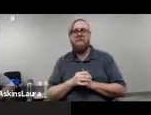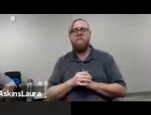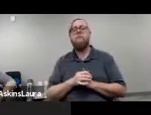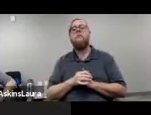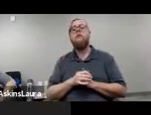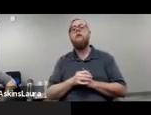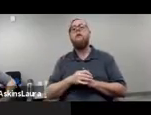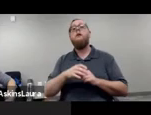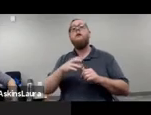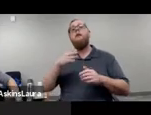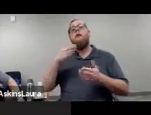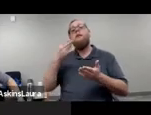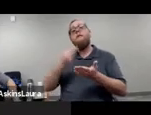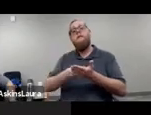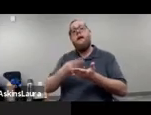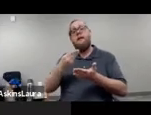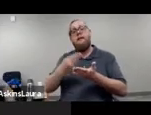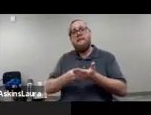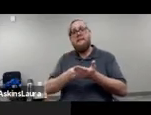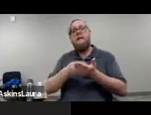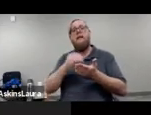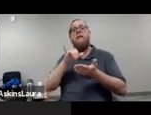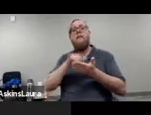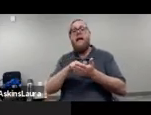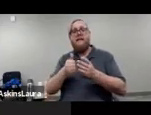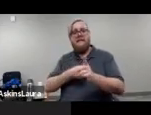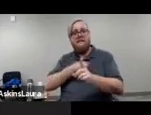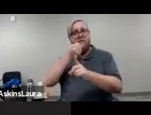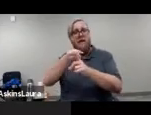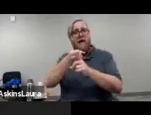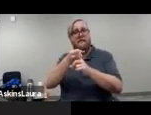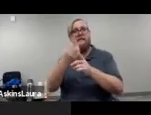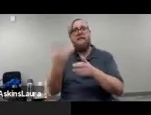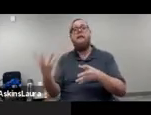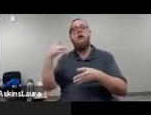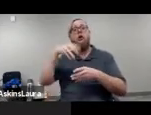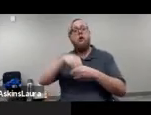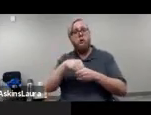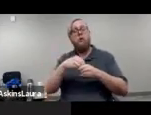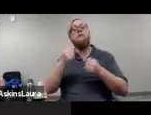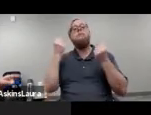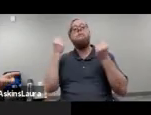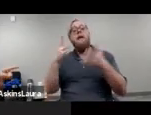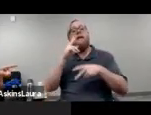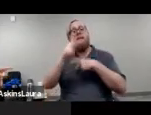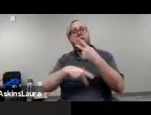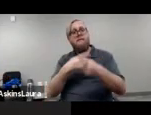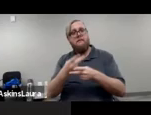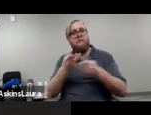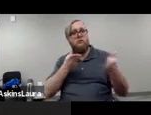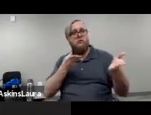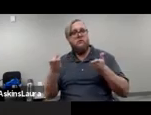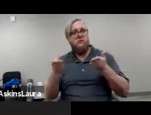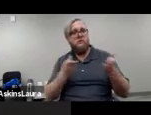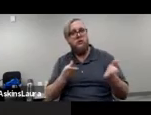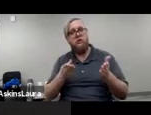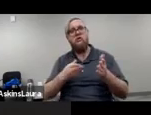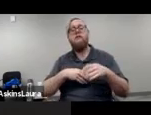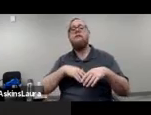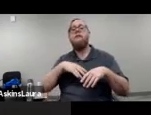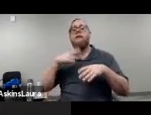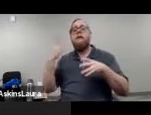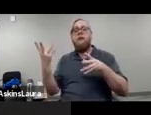The funding that is impacted includes many types of services, the provision of